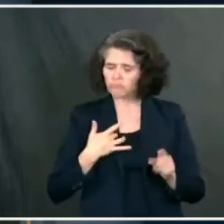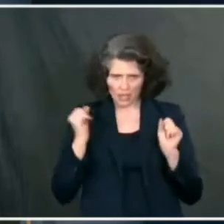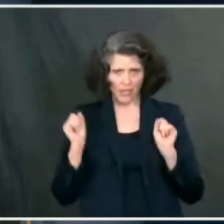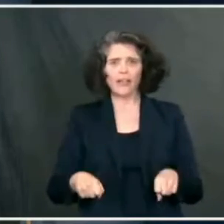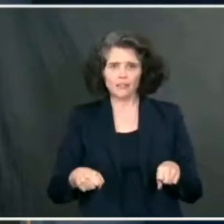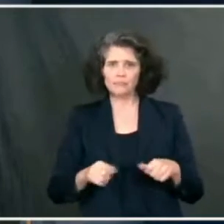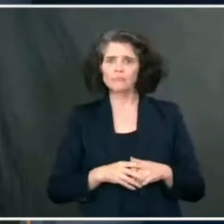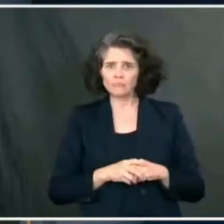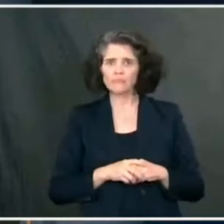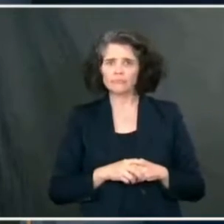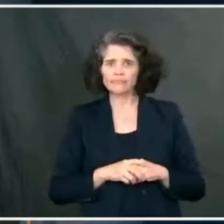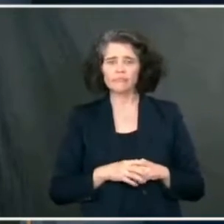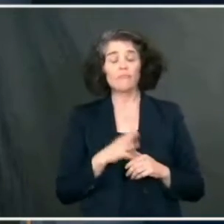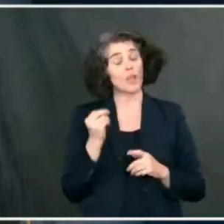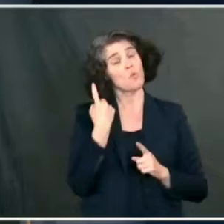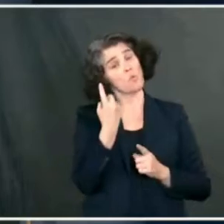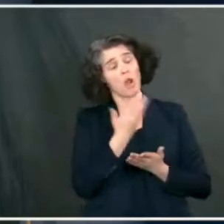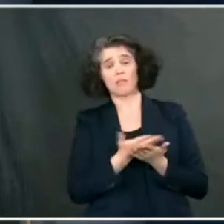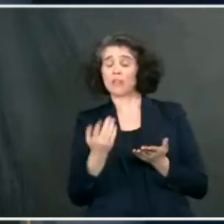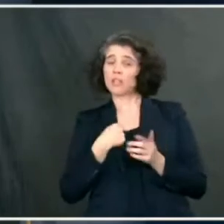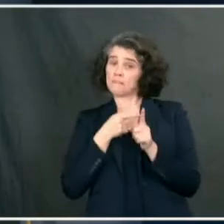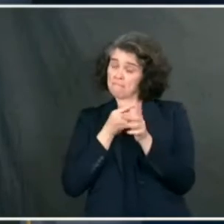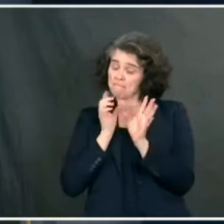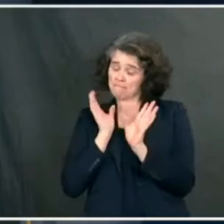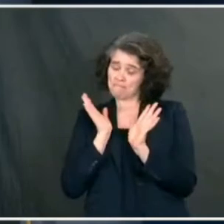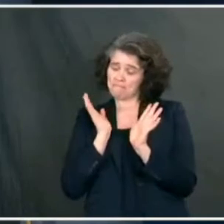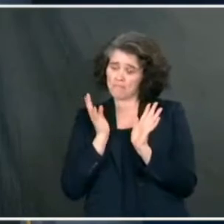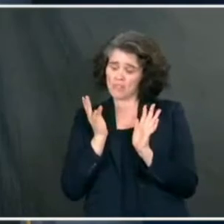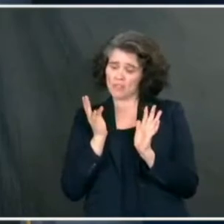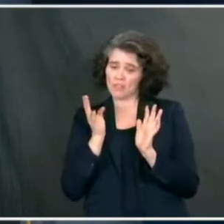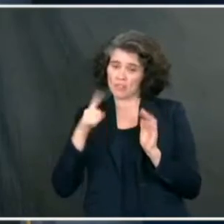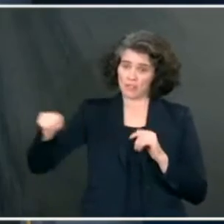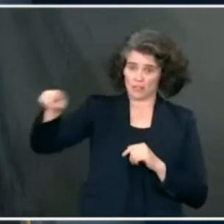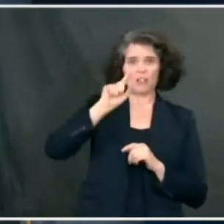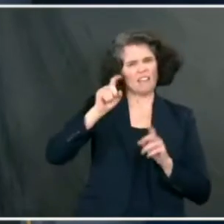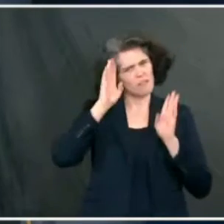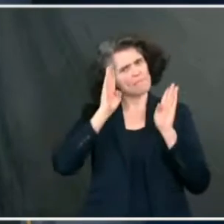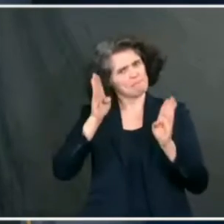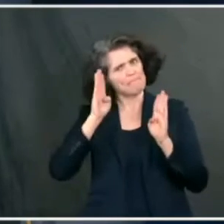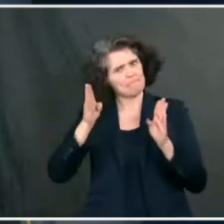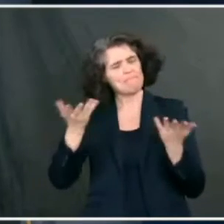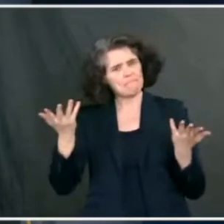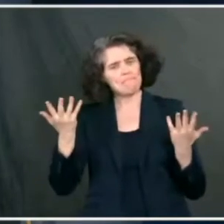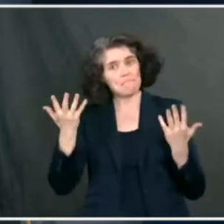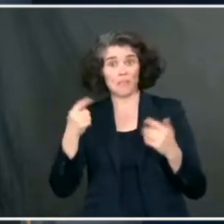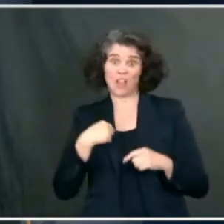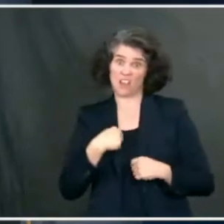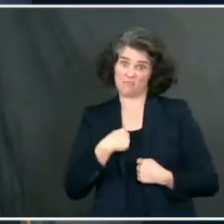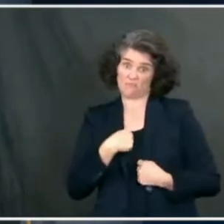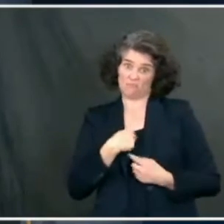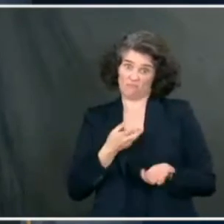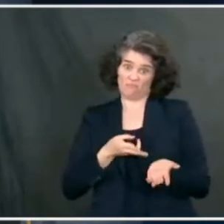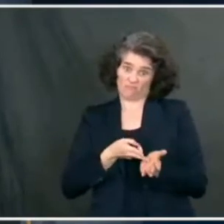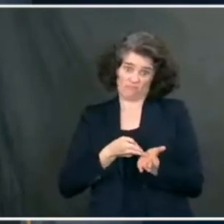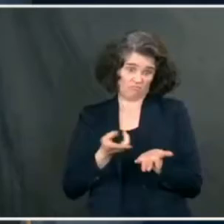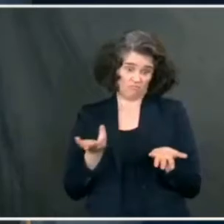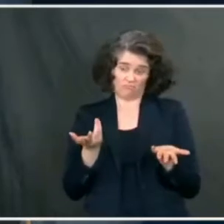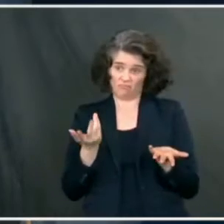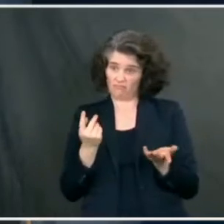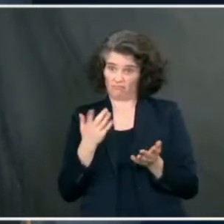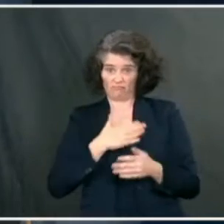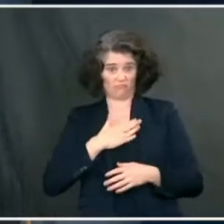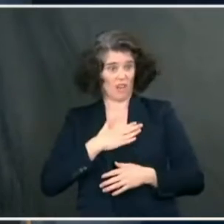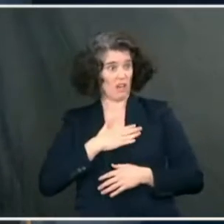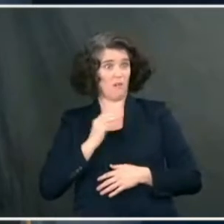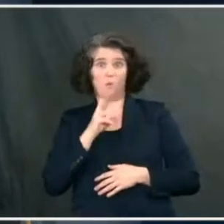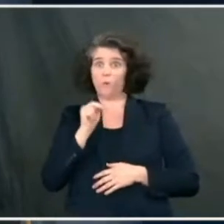one of the things that I think is something we need to pay attention to, and I, quite frankly, have been spending a considerable amount of